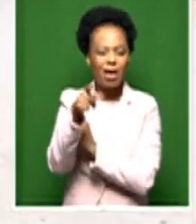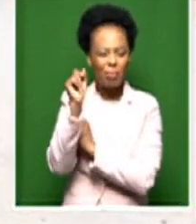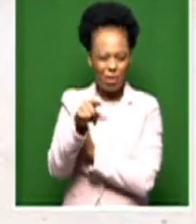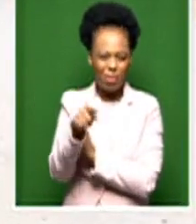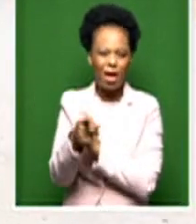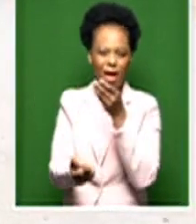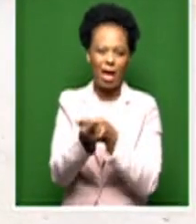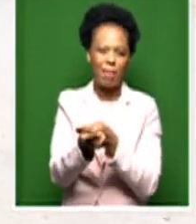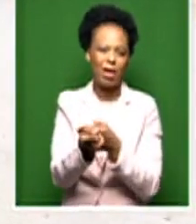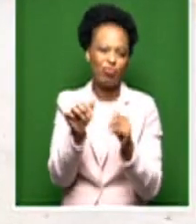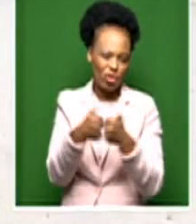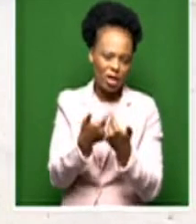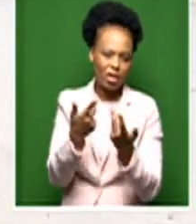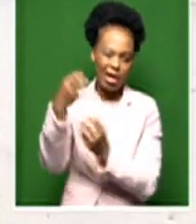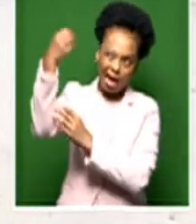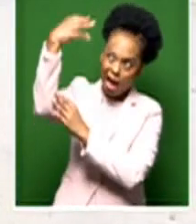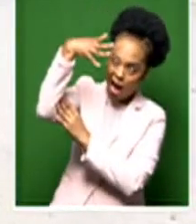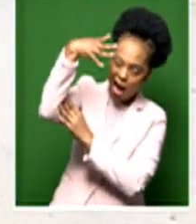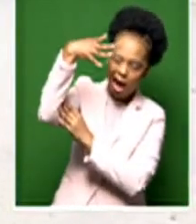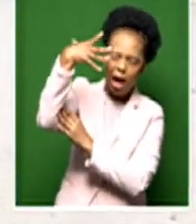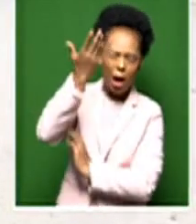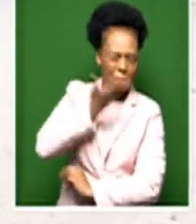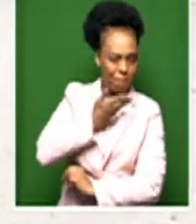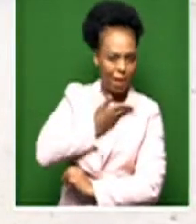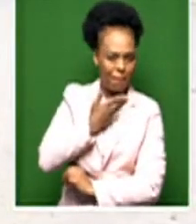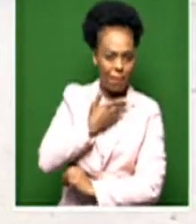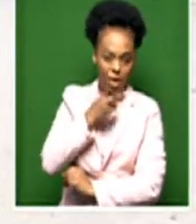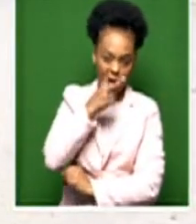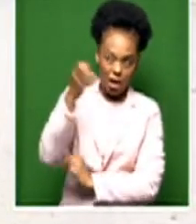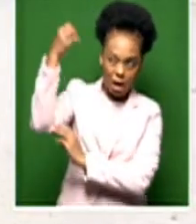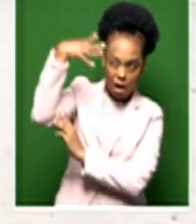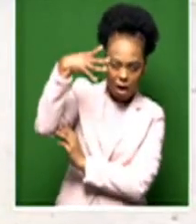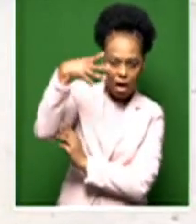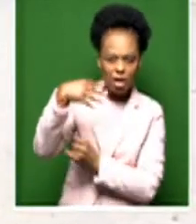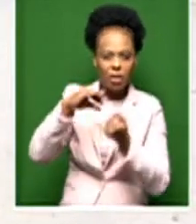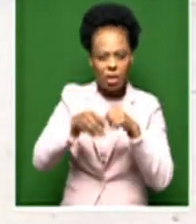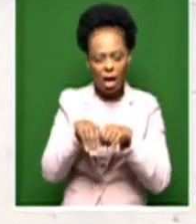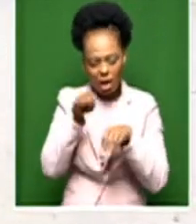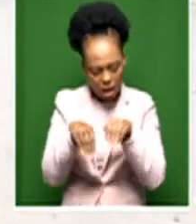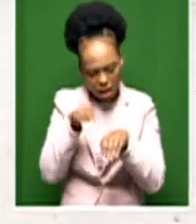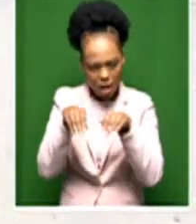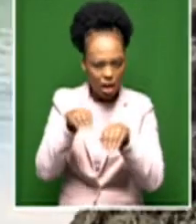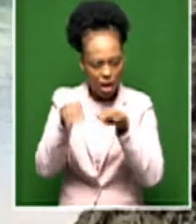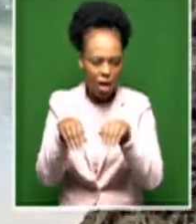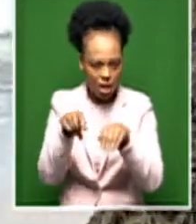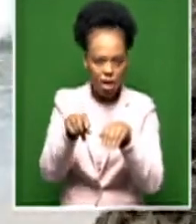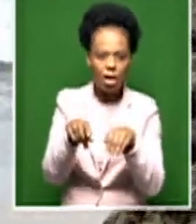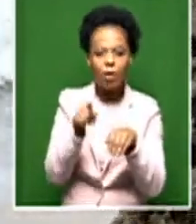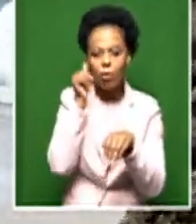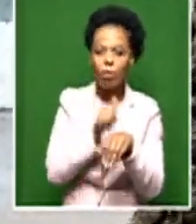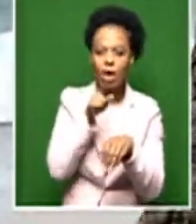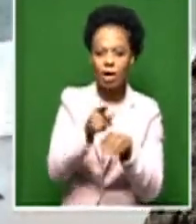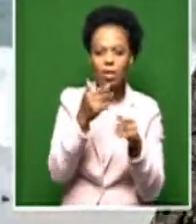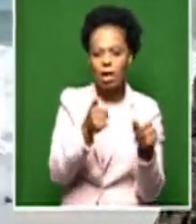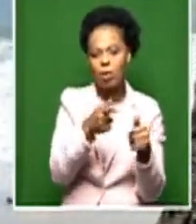we might see that the adult penguins become too hot. You'll see on a hot day like today, they'll start panting, and when it becomes unbearably hot, they might have